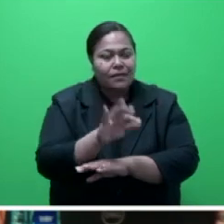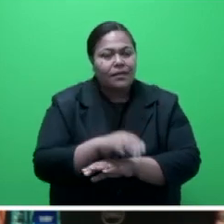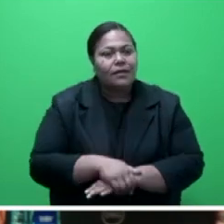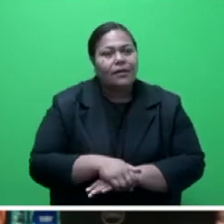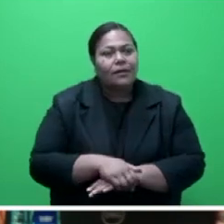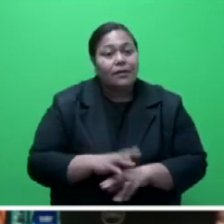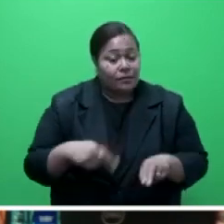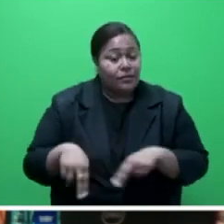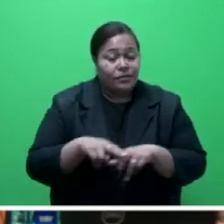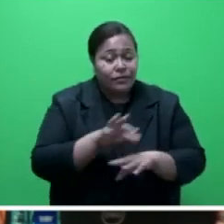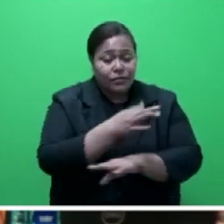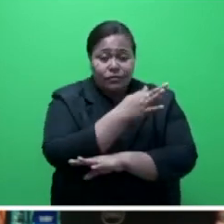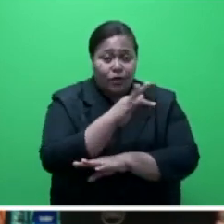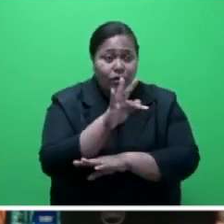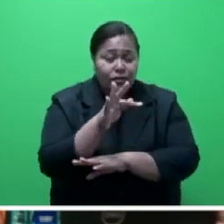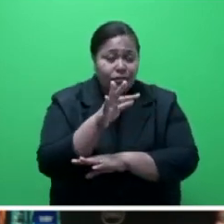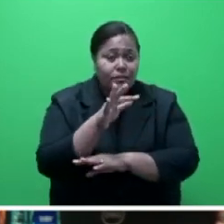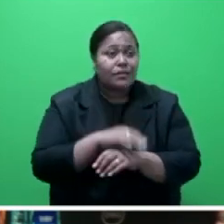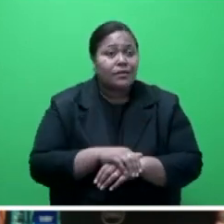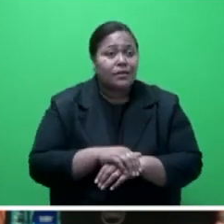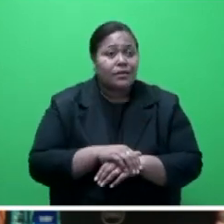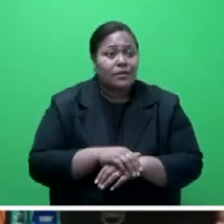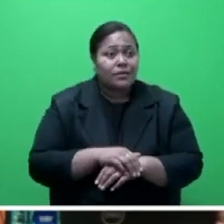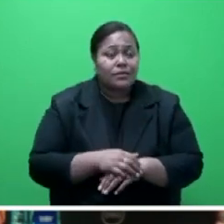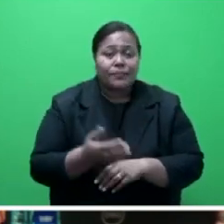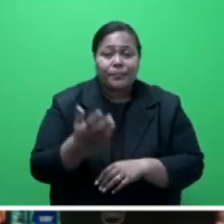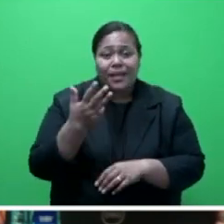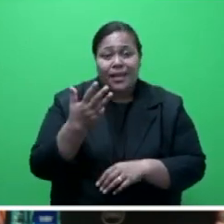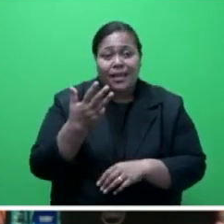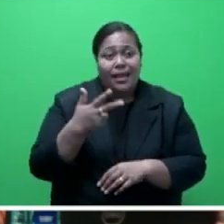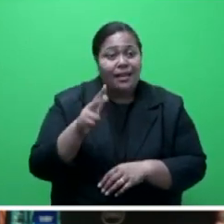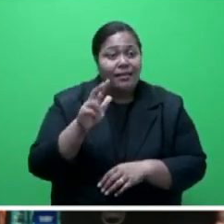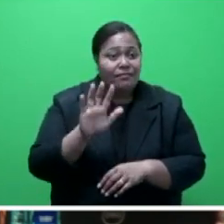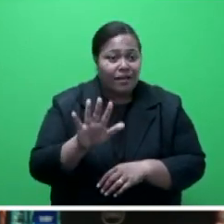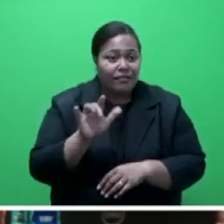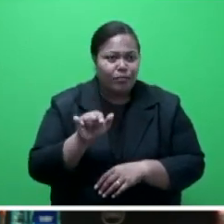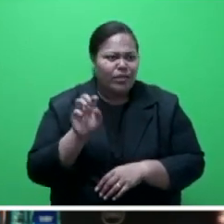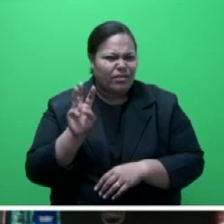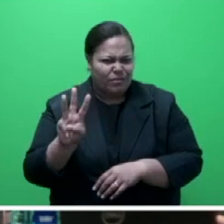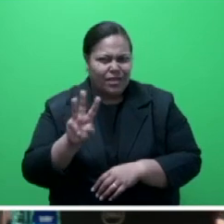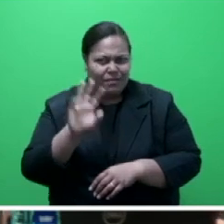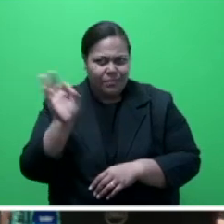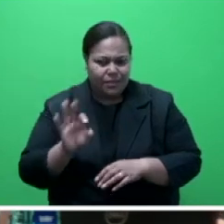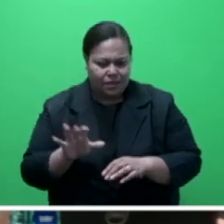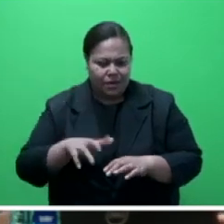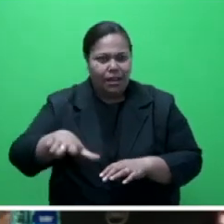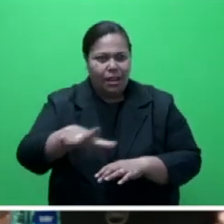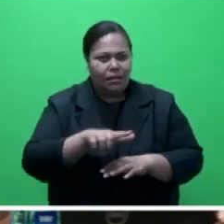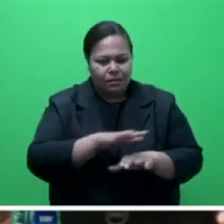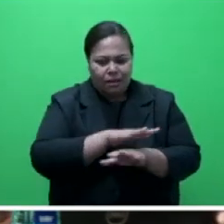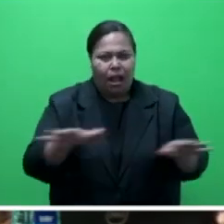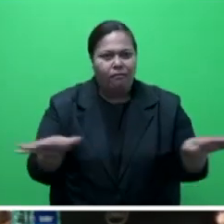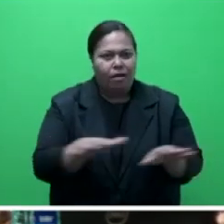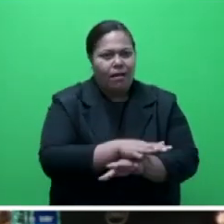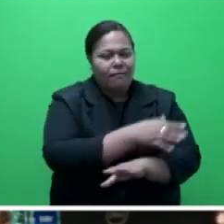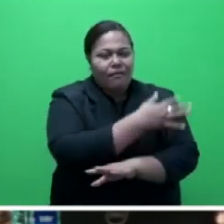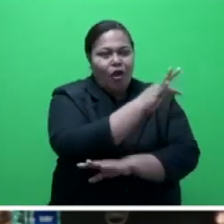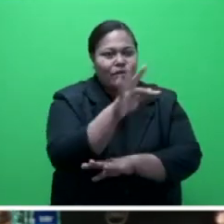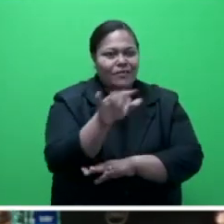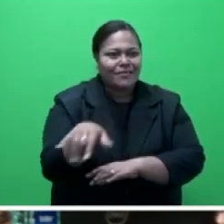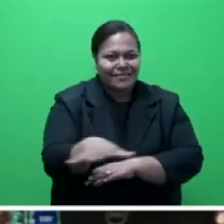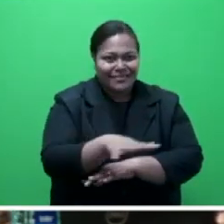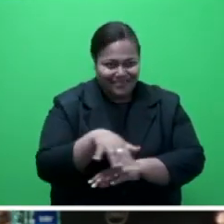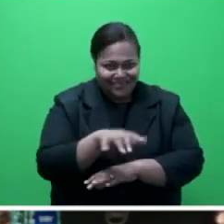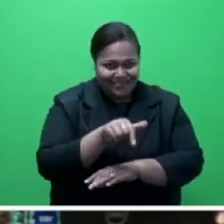Fiji's forests comprise 85.3 percent of the national forests and continue to support the vast majority of countries